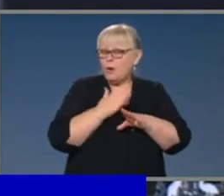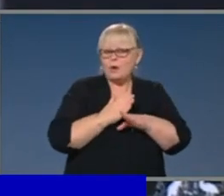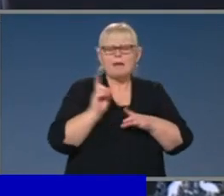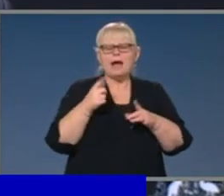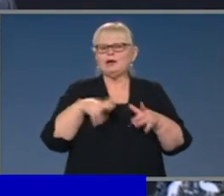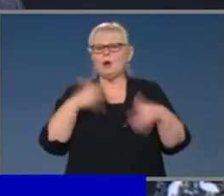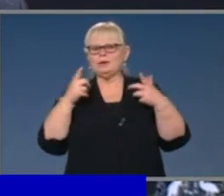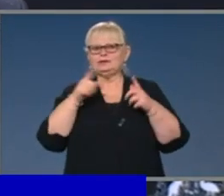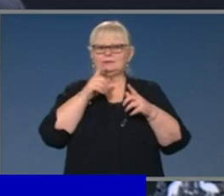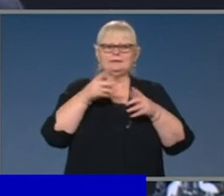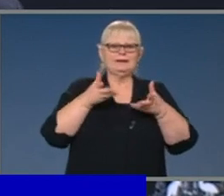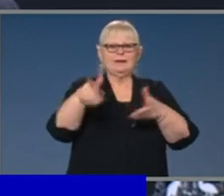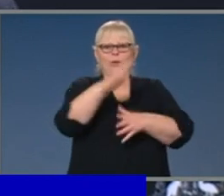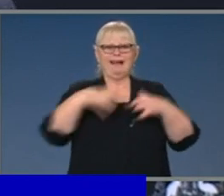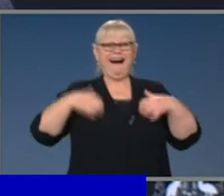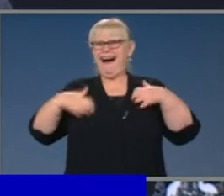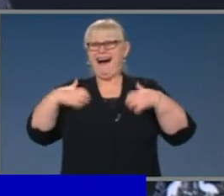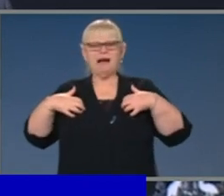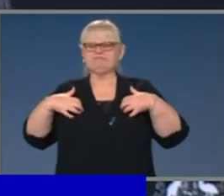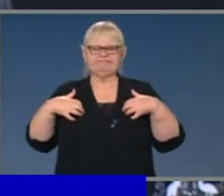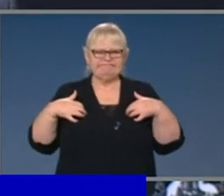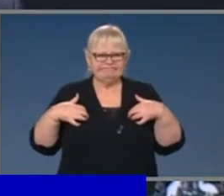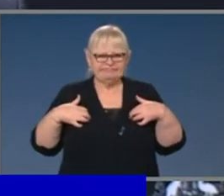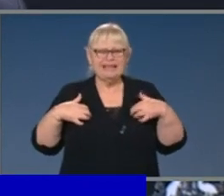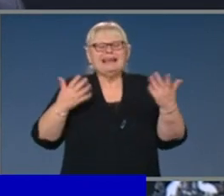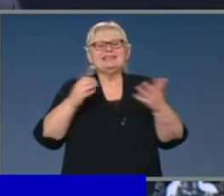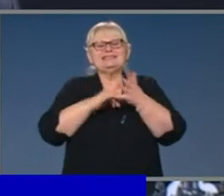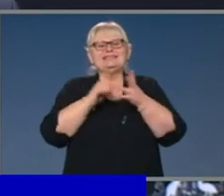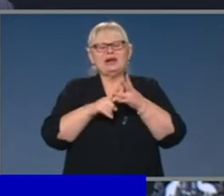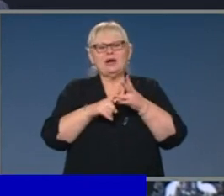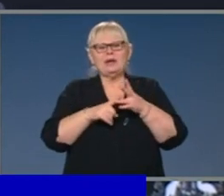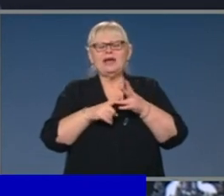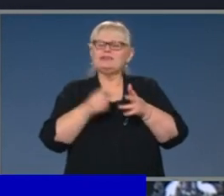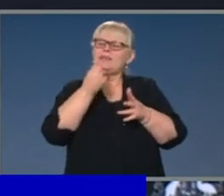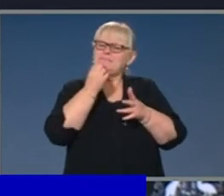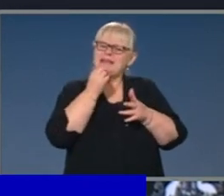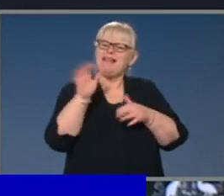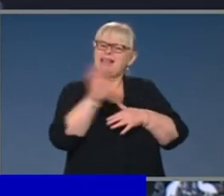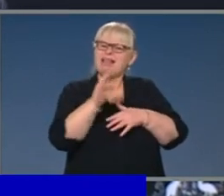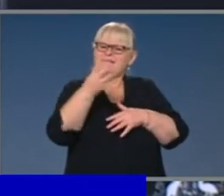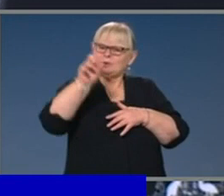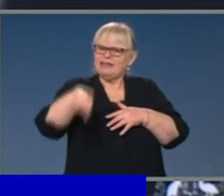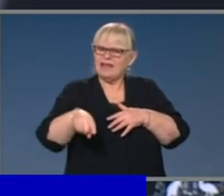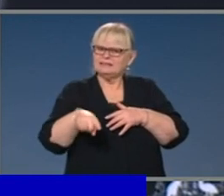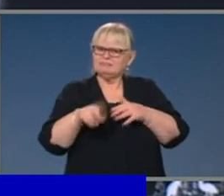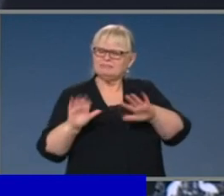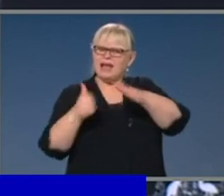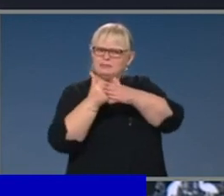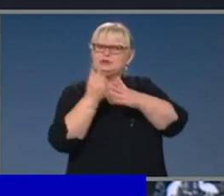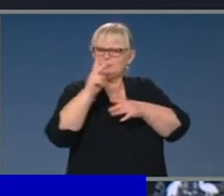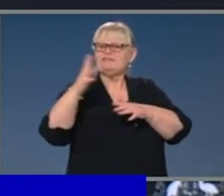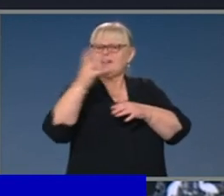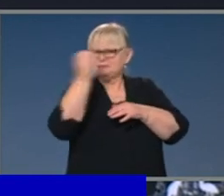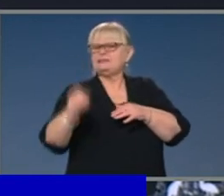raise expectations there. I think that will require a fair bit of work. But for those smaller sort of mid-tier venues and below, up to 25 per cent